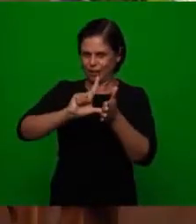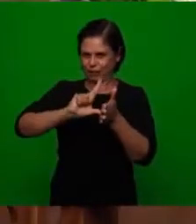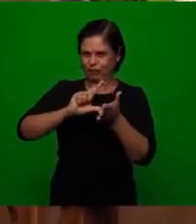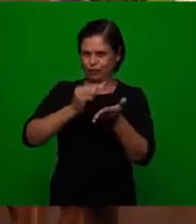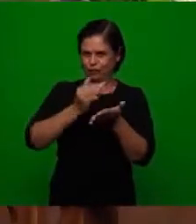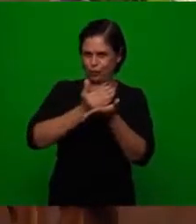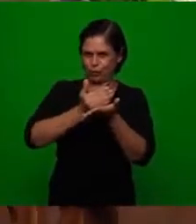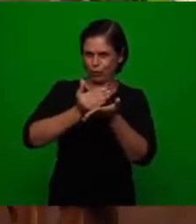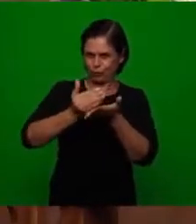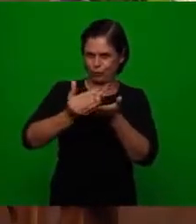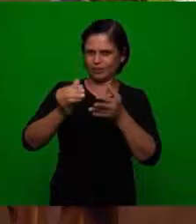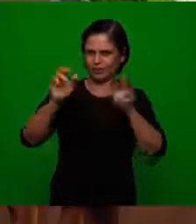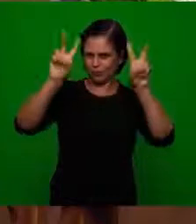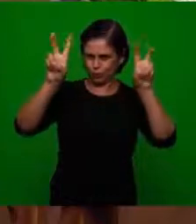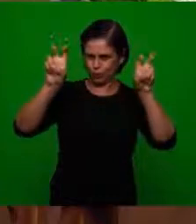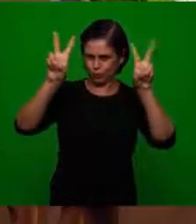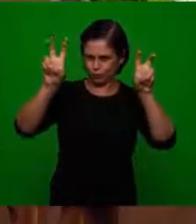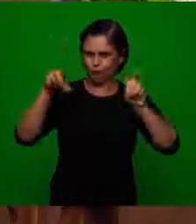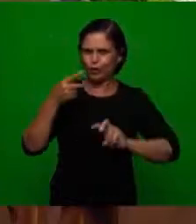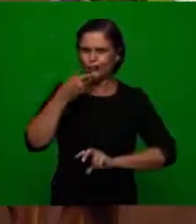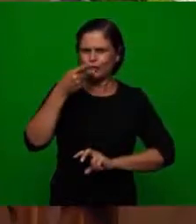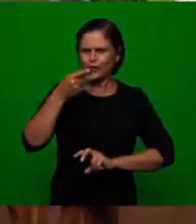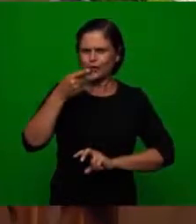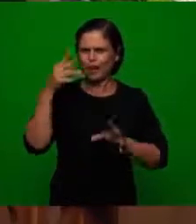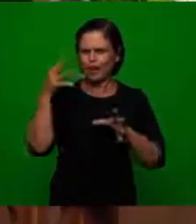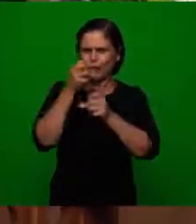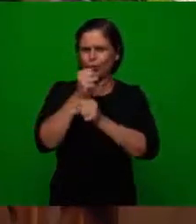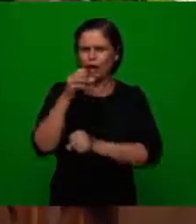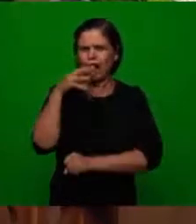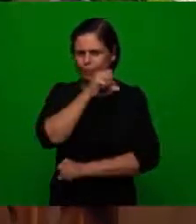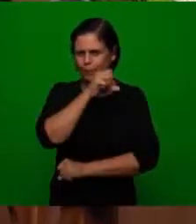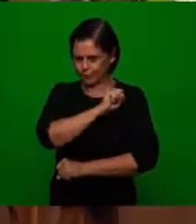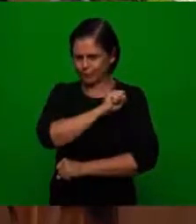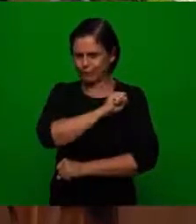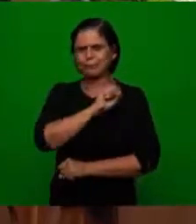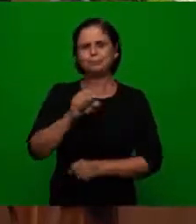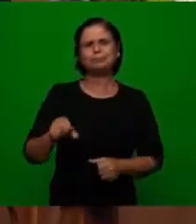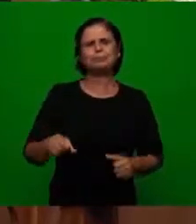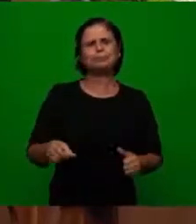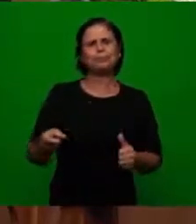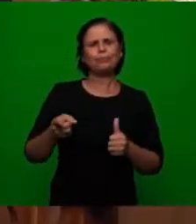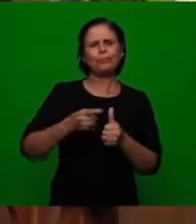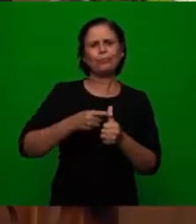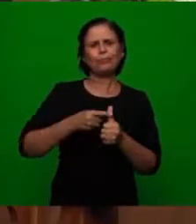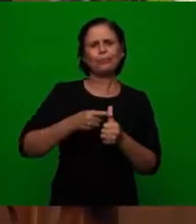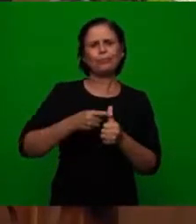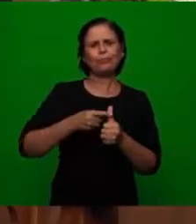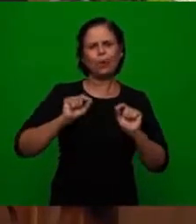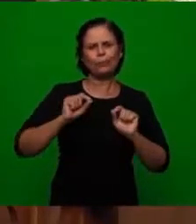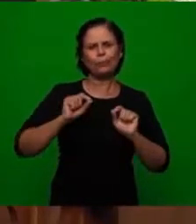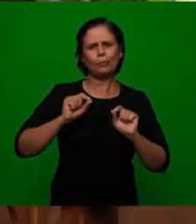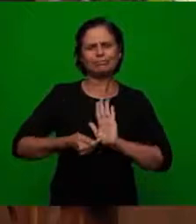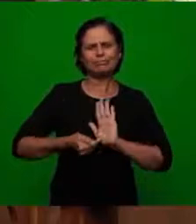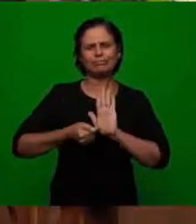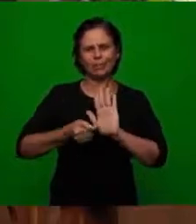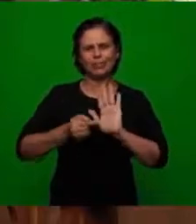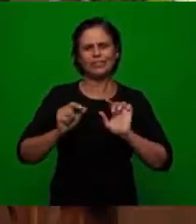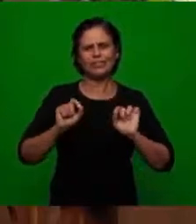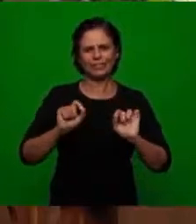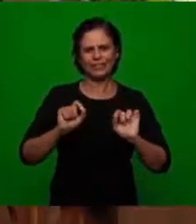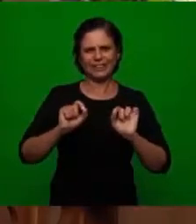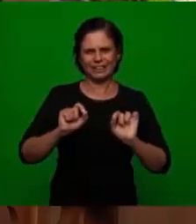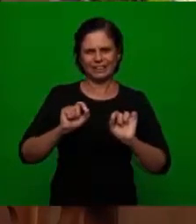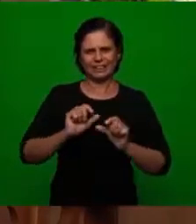begin any treatment of the subject of this Sunday school. The first one is to show